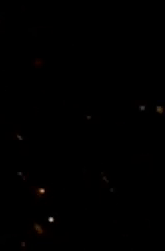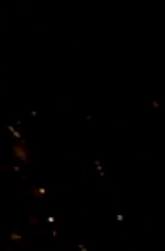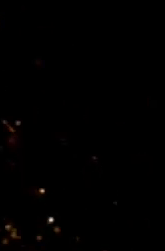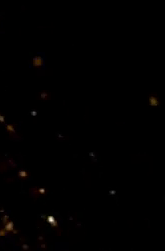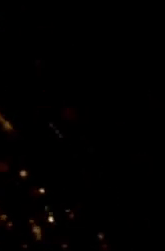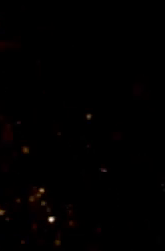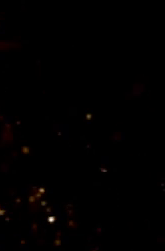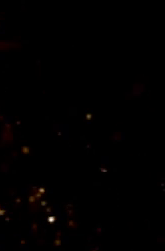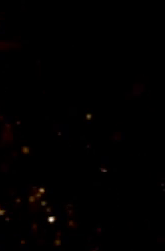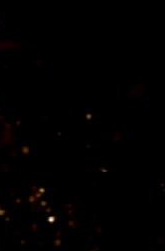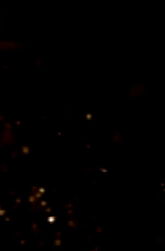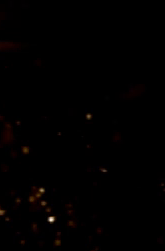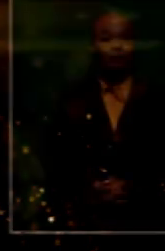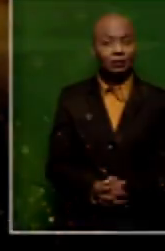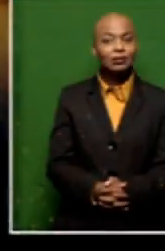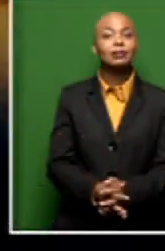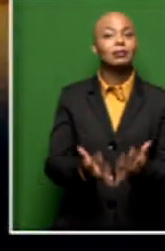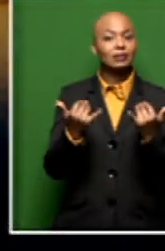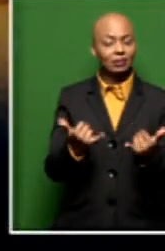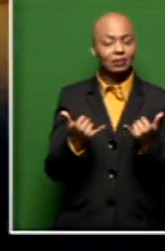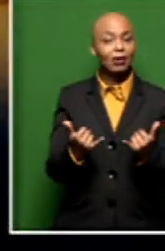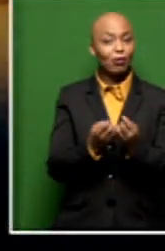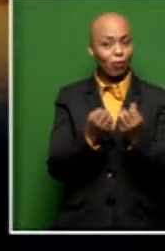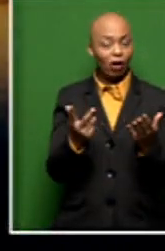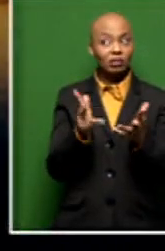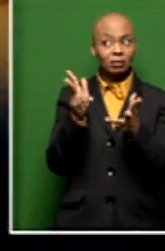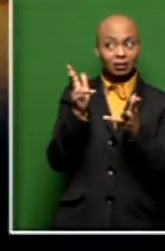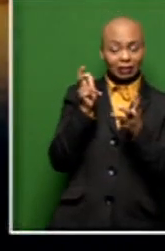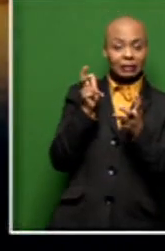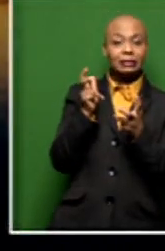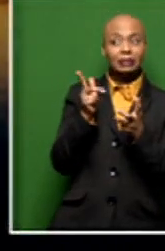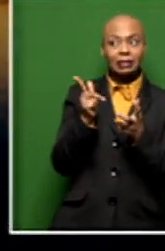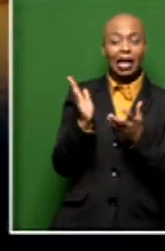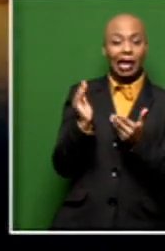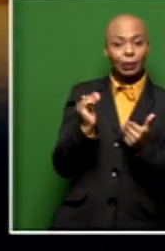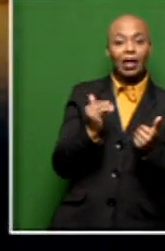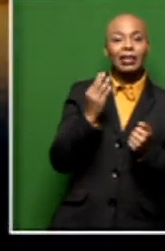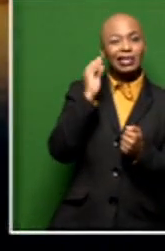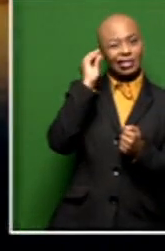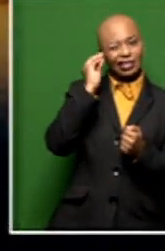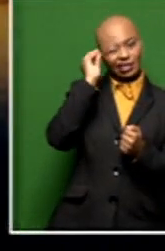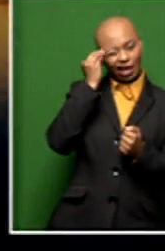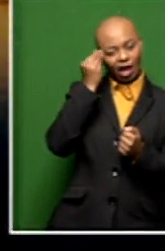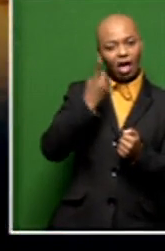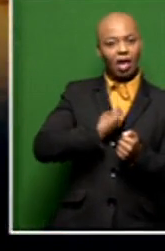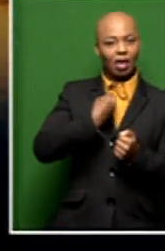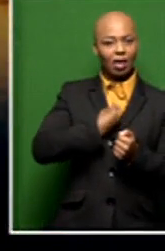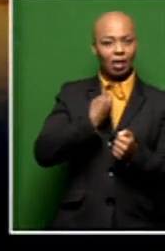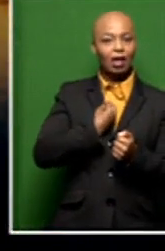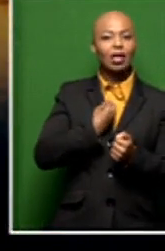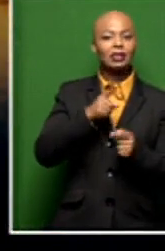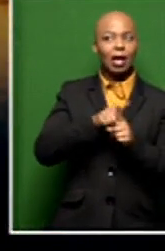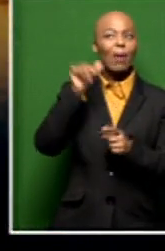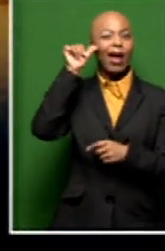Well, it hopes to remind younger audiences about the space and what it stood for and allow older